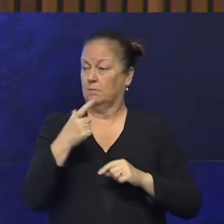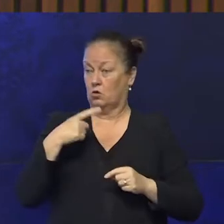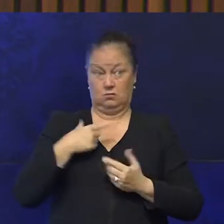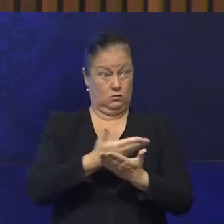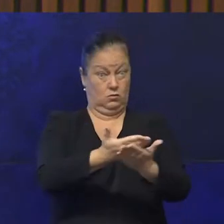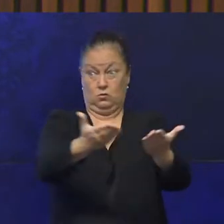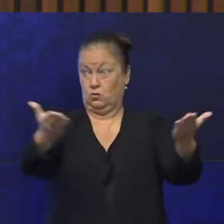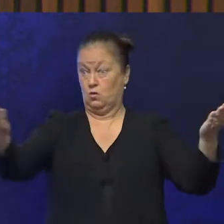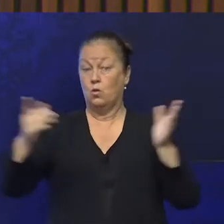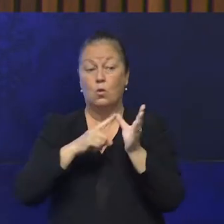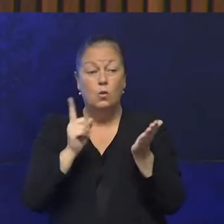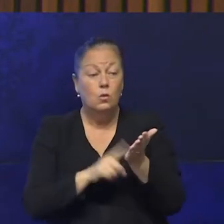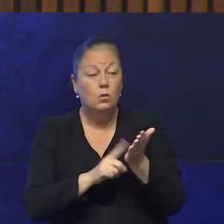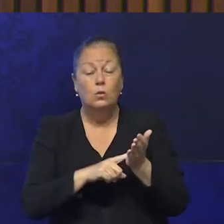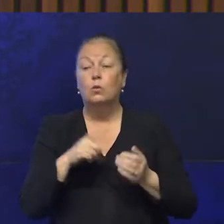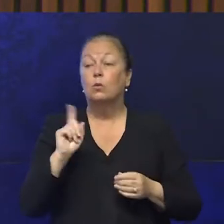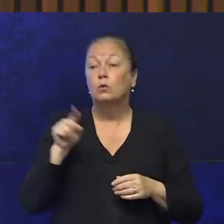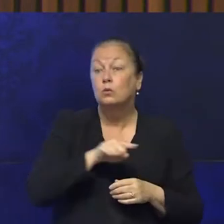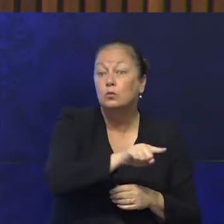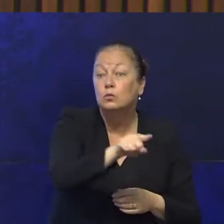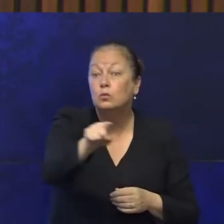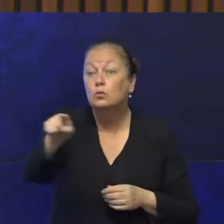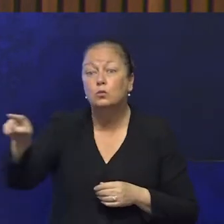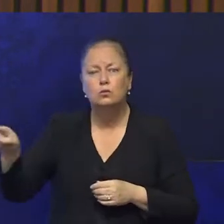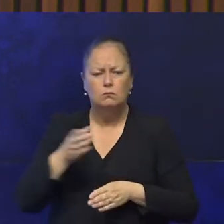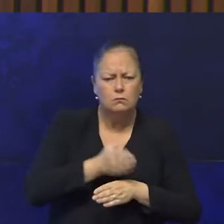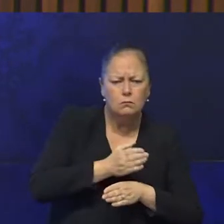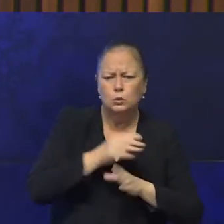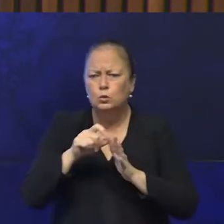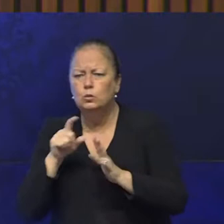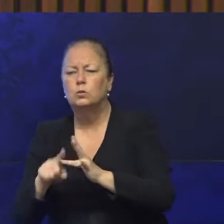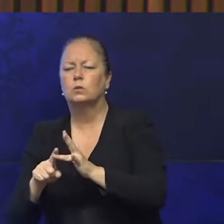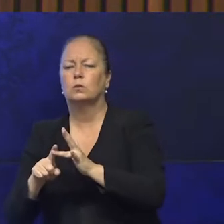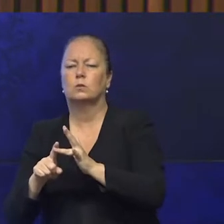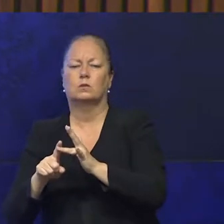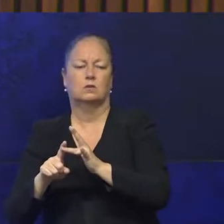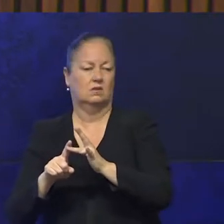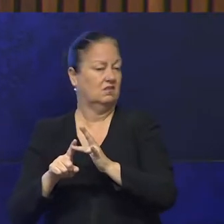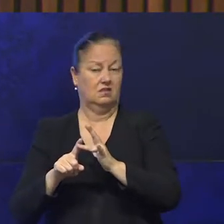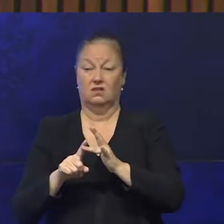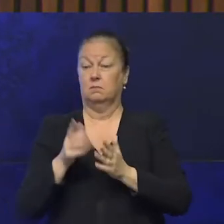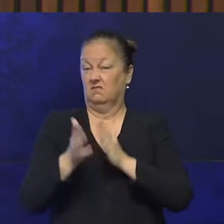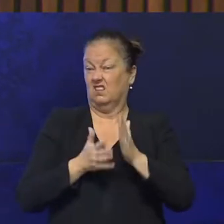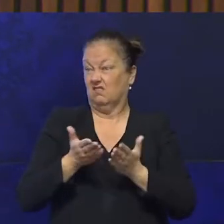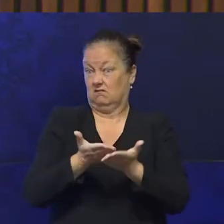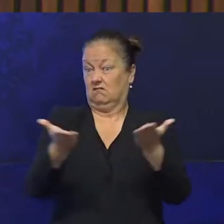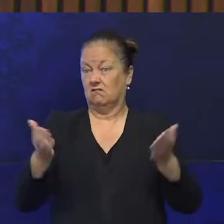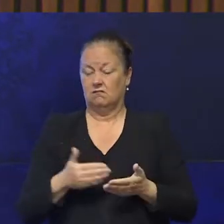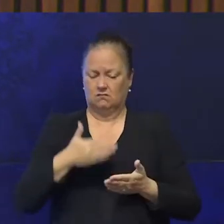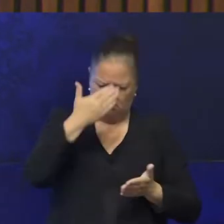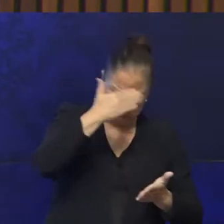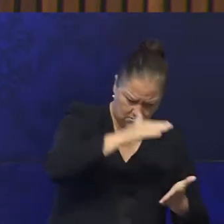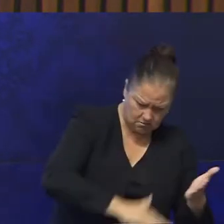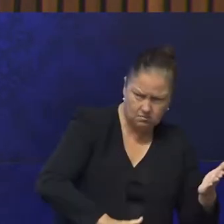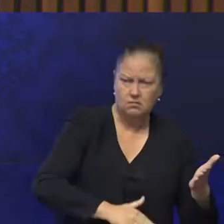this room, what you do is simply expert and